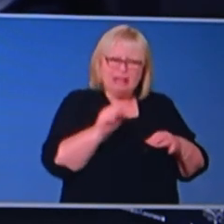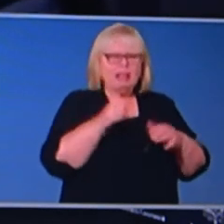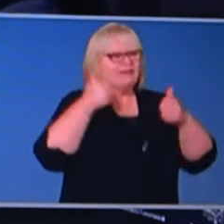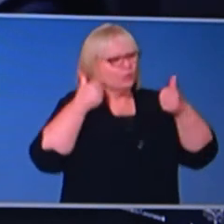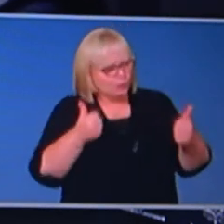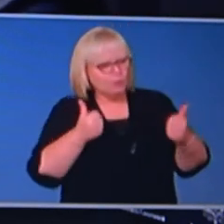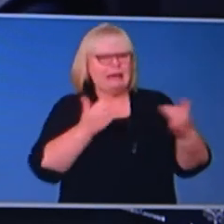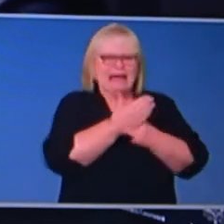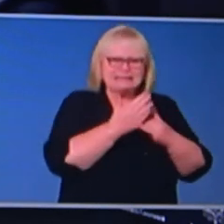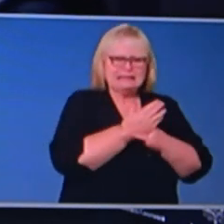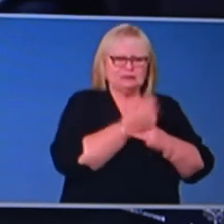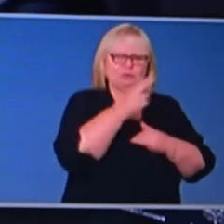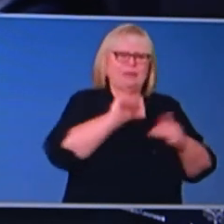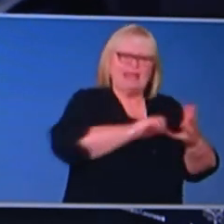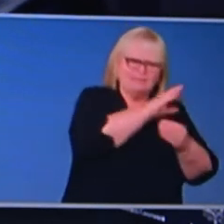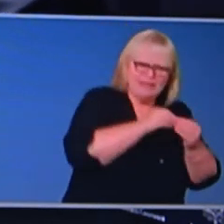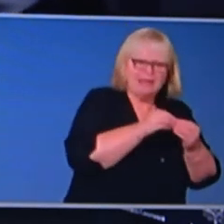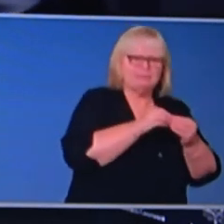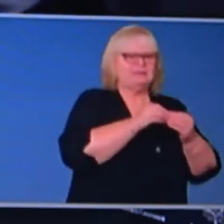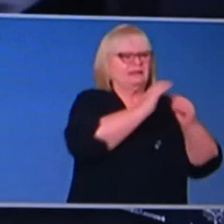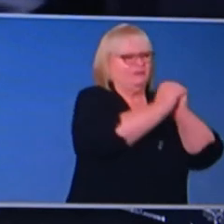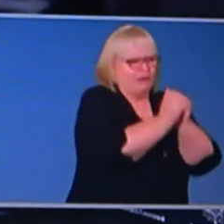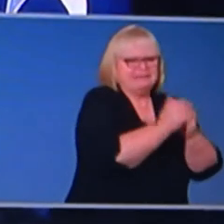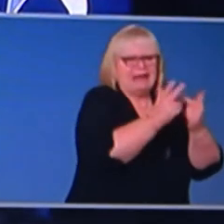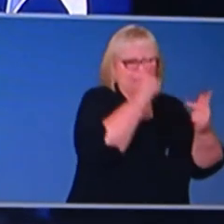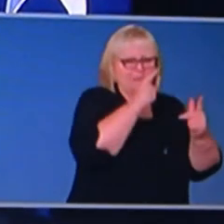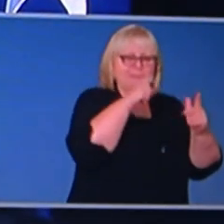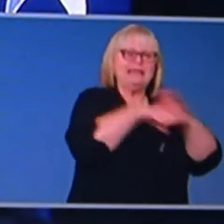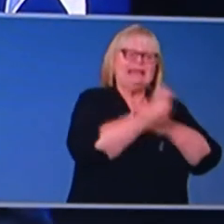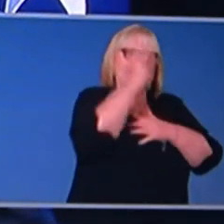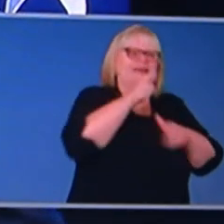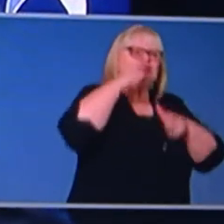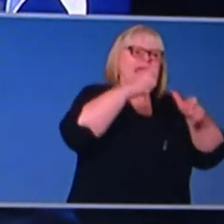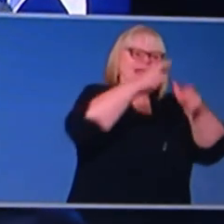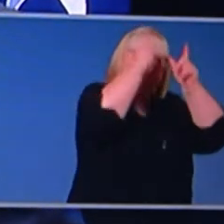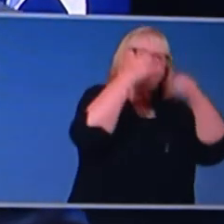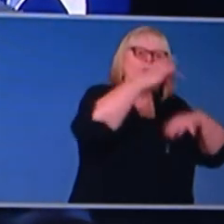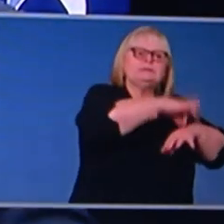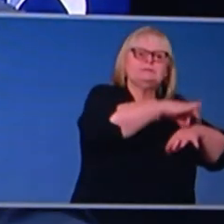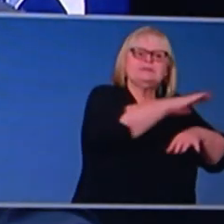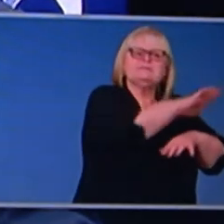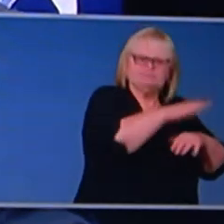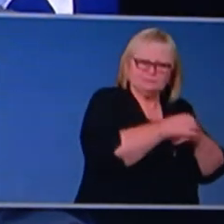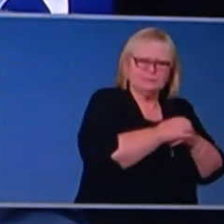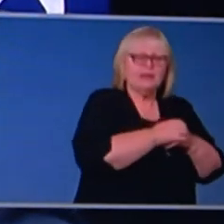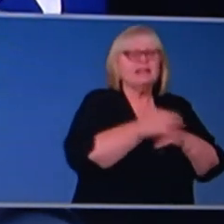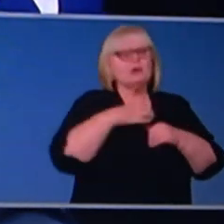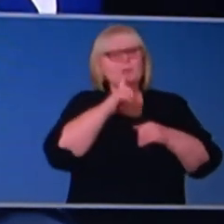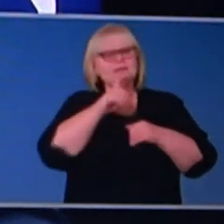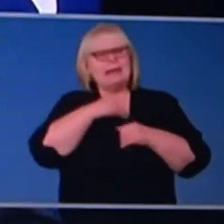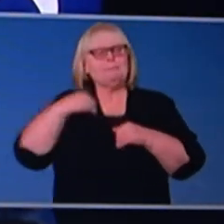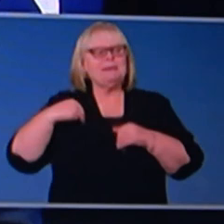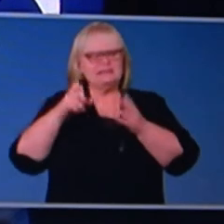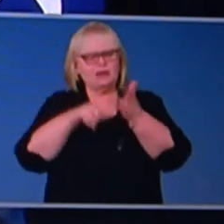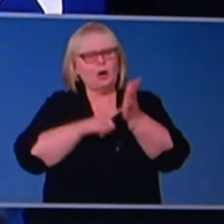access to their family, friends and others they're supporting in aged care facilities. And I want to commend Minister Colbeck for the great job he's